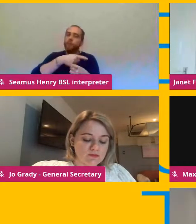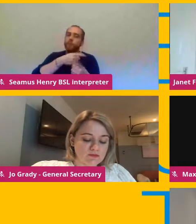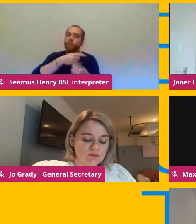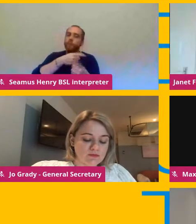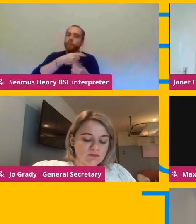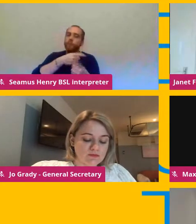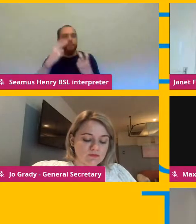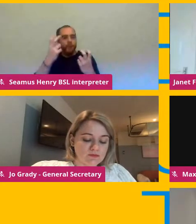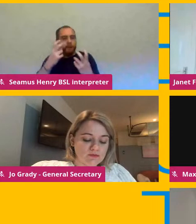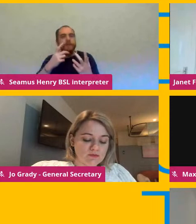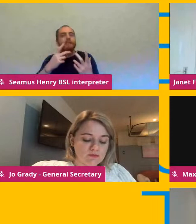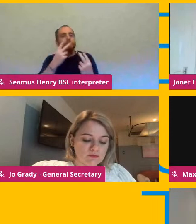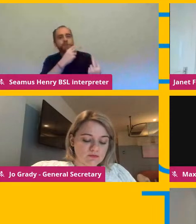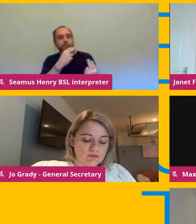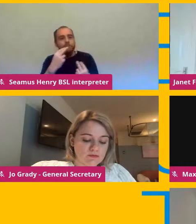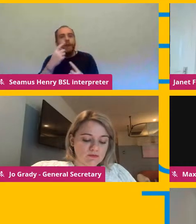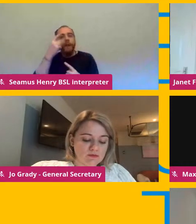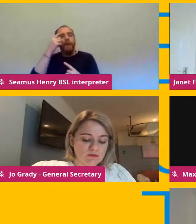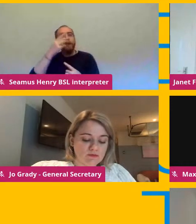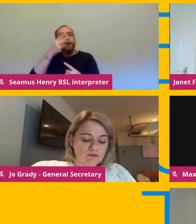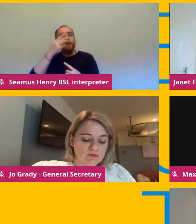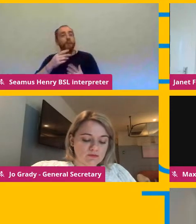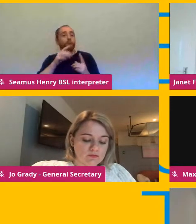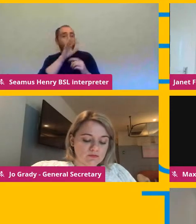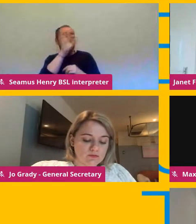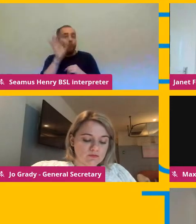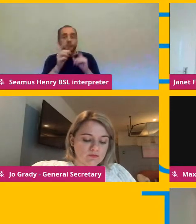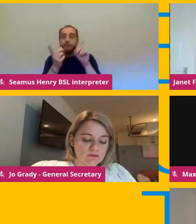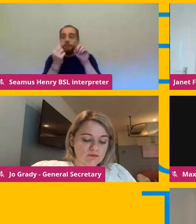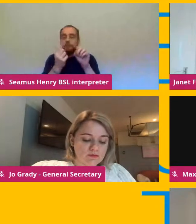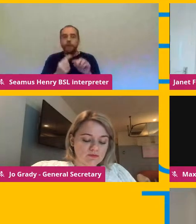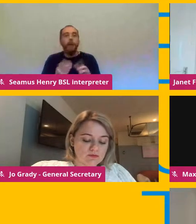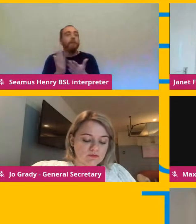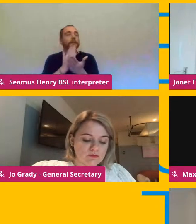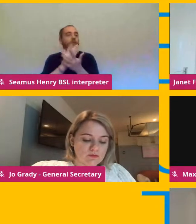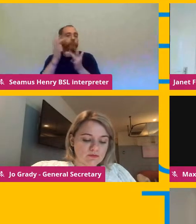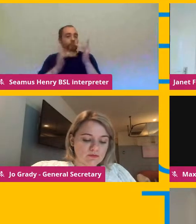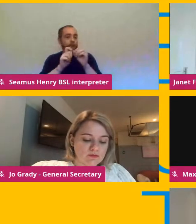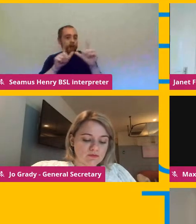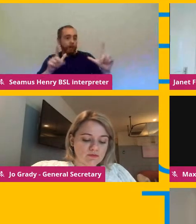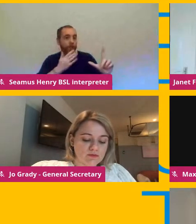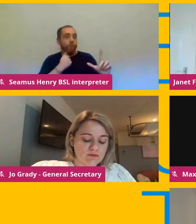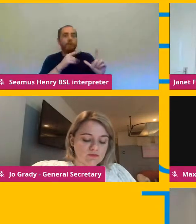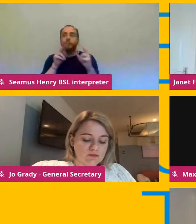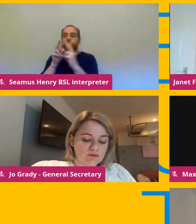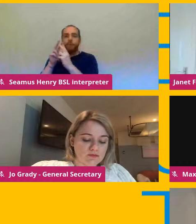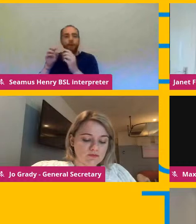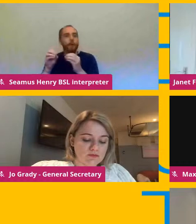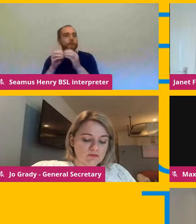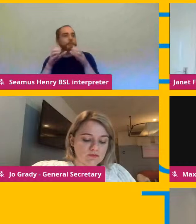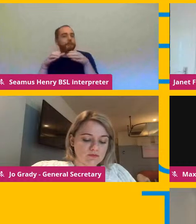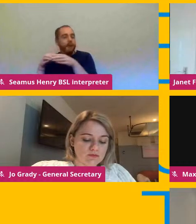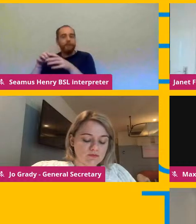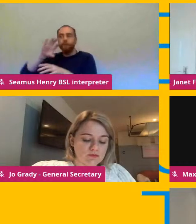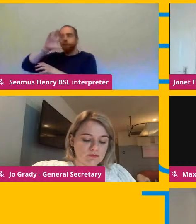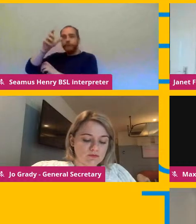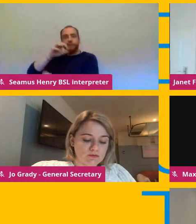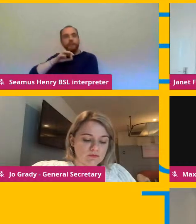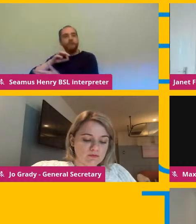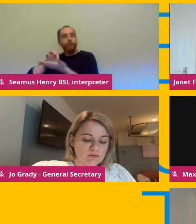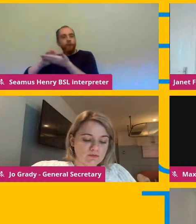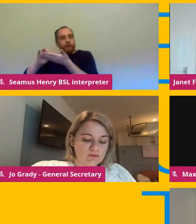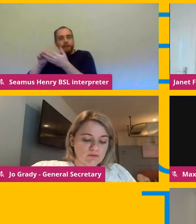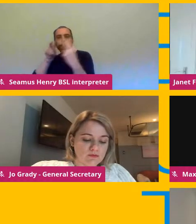submitting your questions and comments make sure you use the website make sure you contact your branch make sure you contact your regional regional or devolved nations office